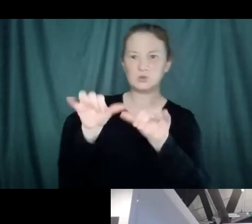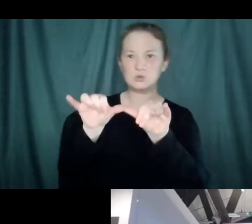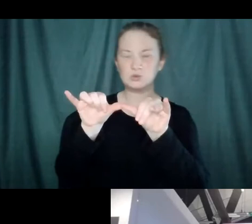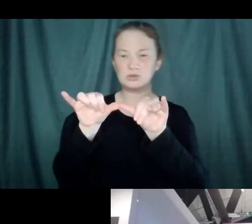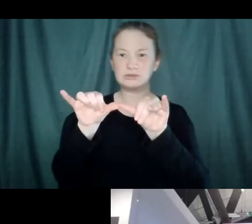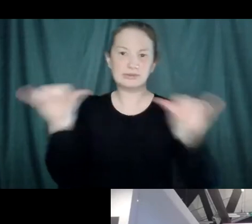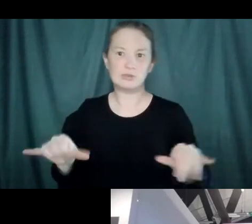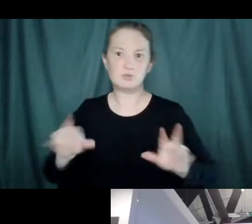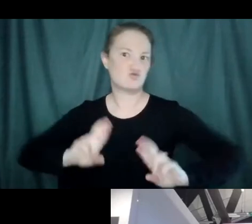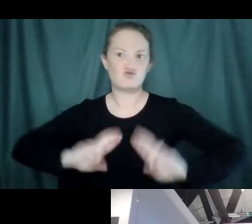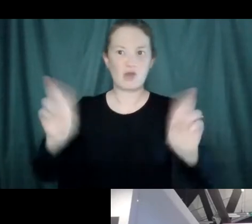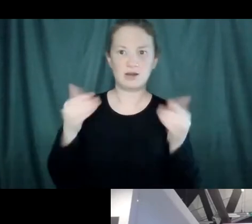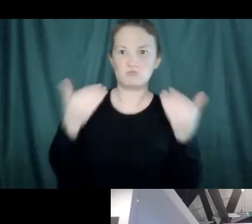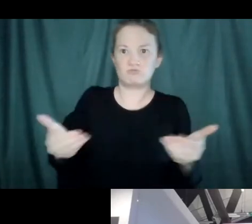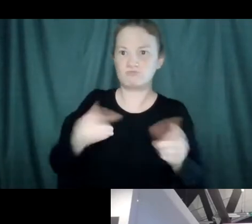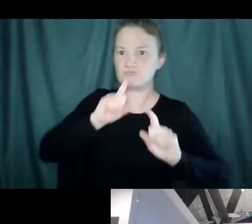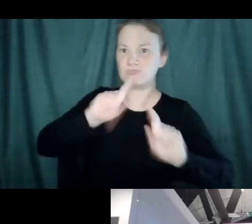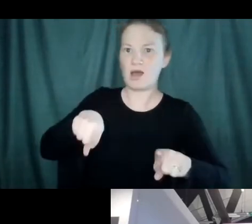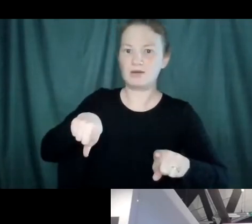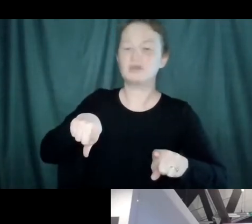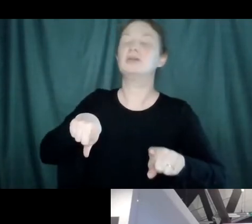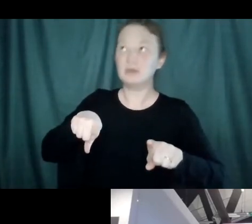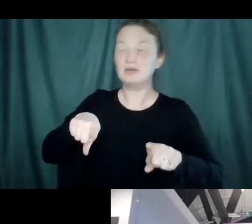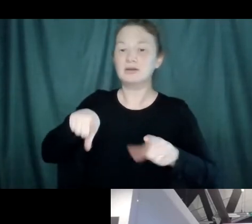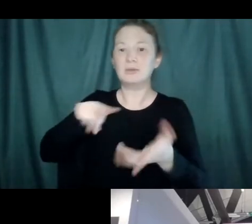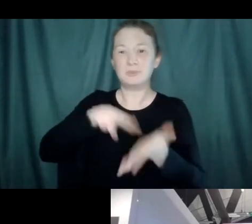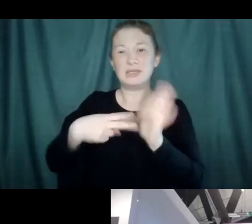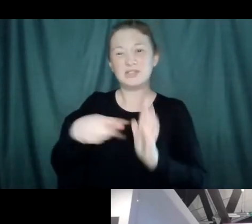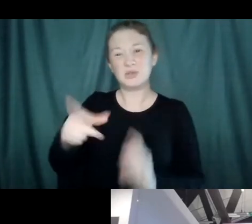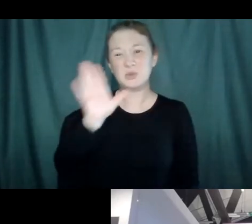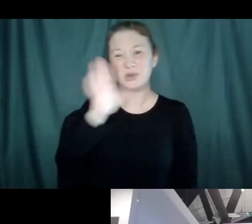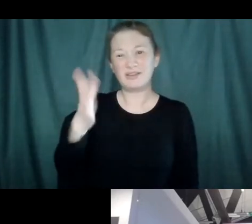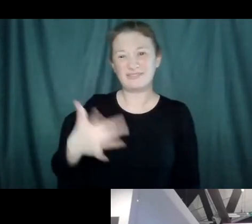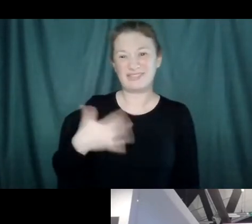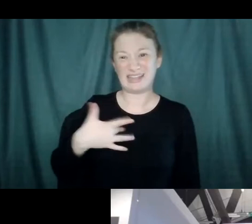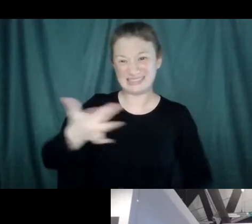that actually means that you'll probably feel sick all of the time.